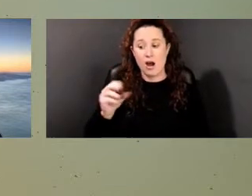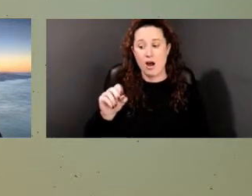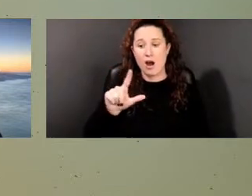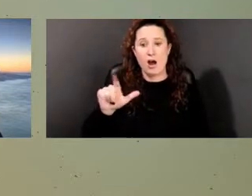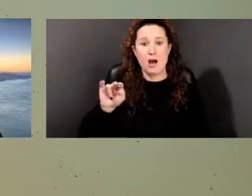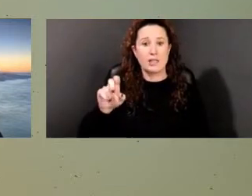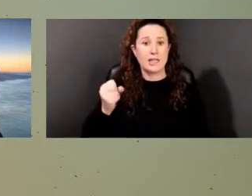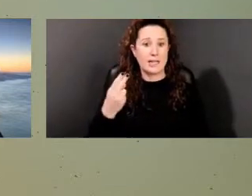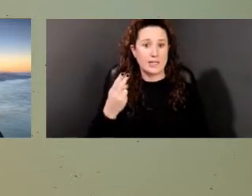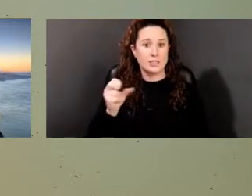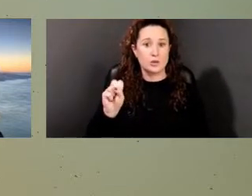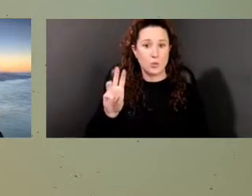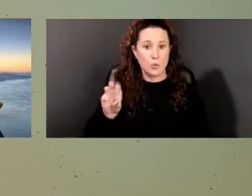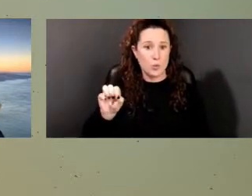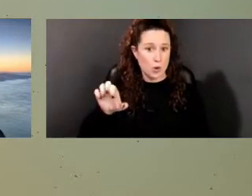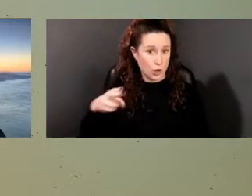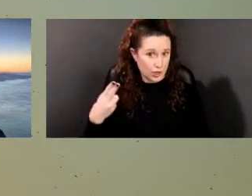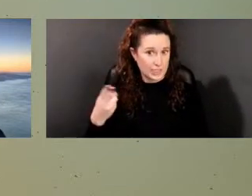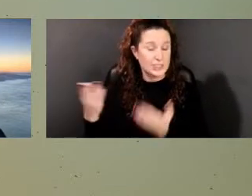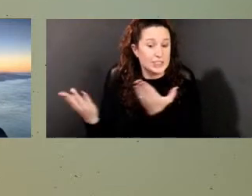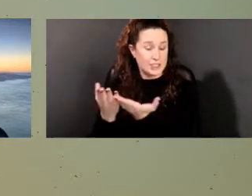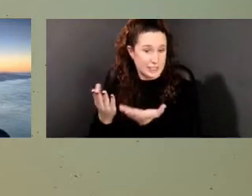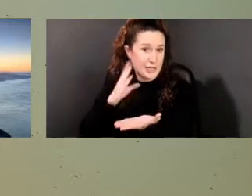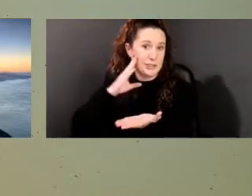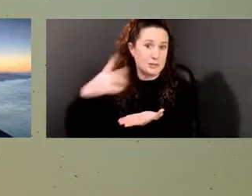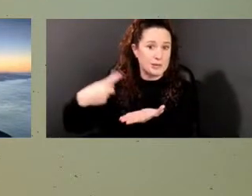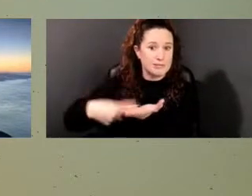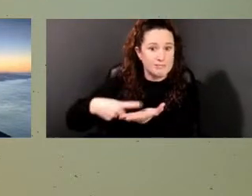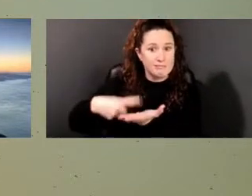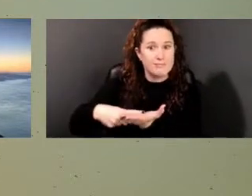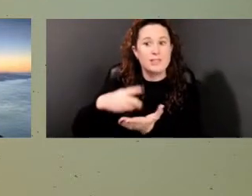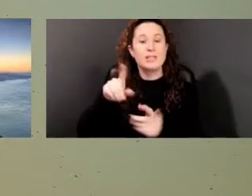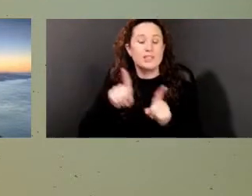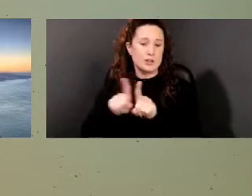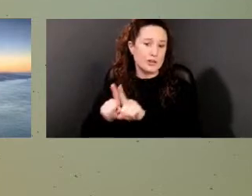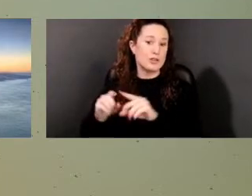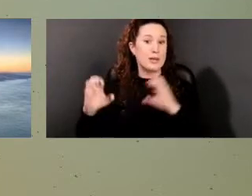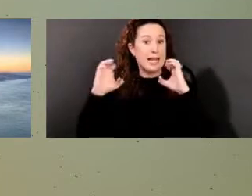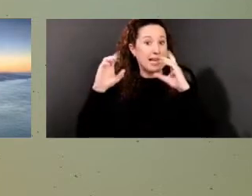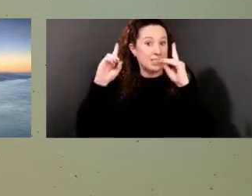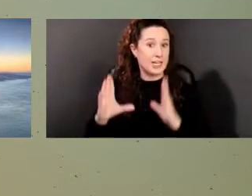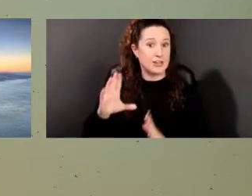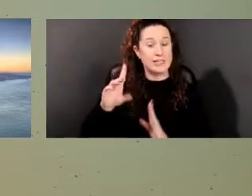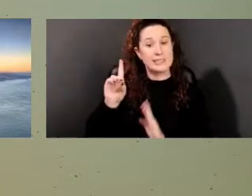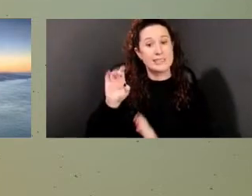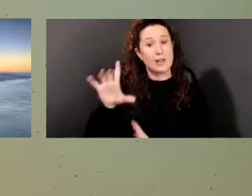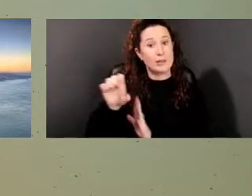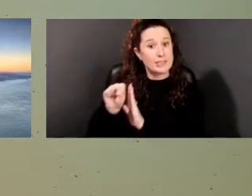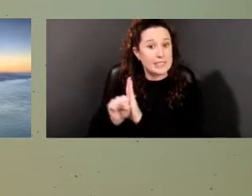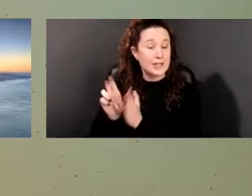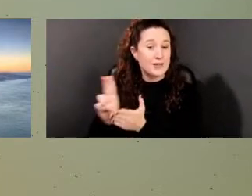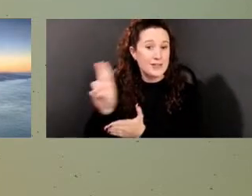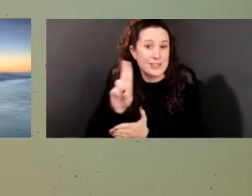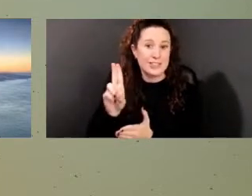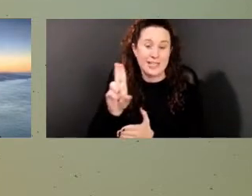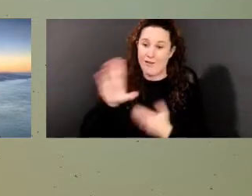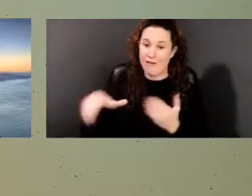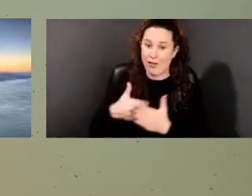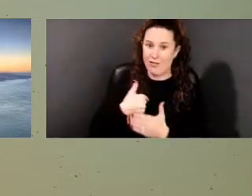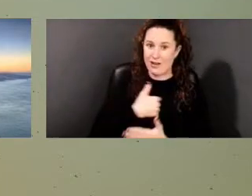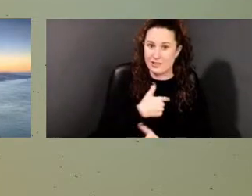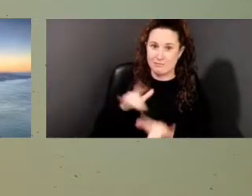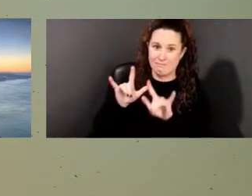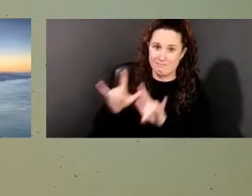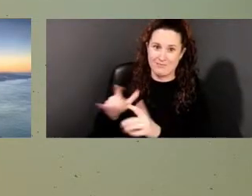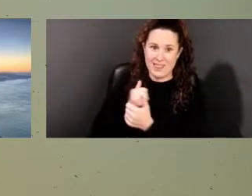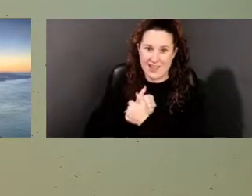Heritage Commission, former educator, professor at Delaware State University, and beloved by all of us. Gloria